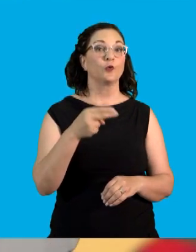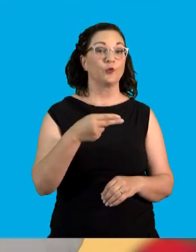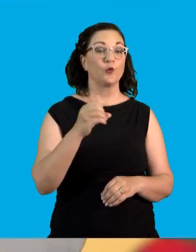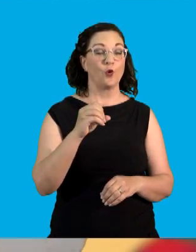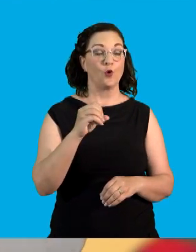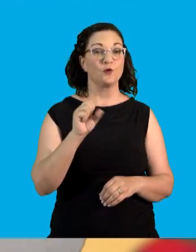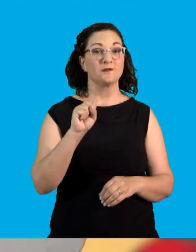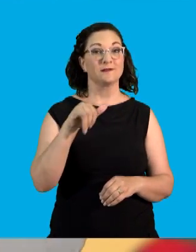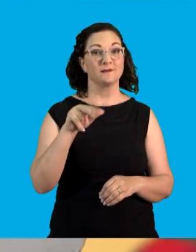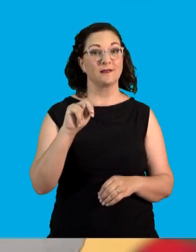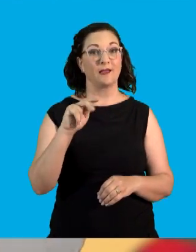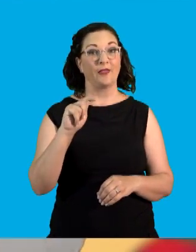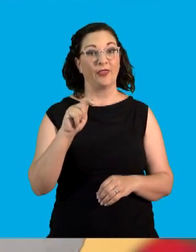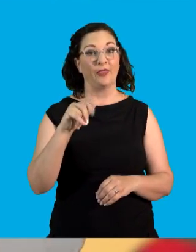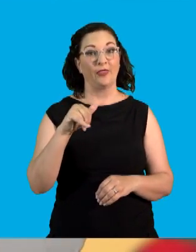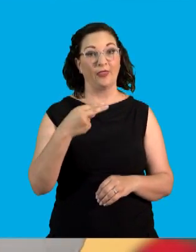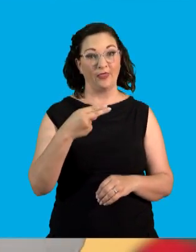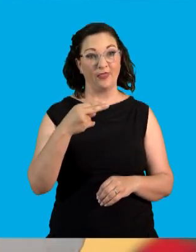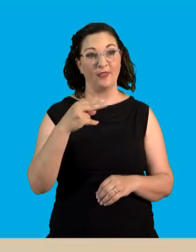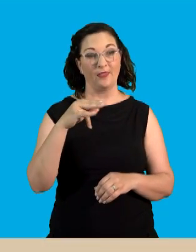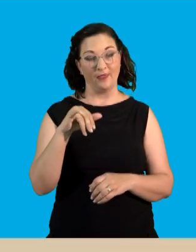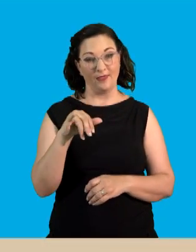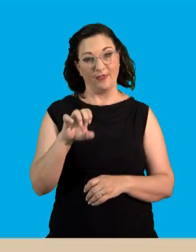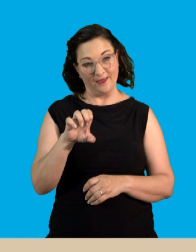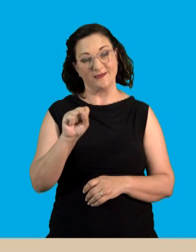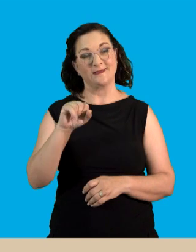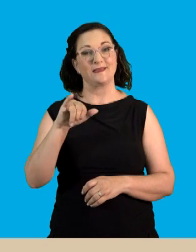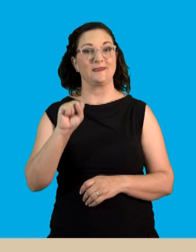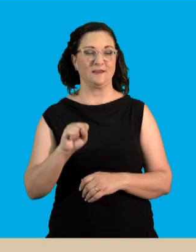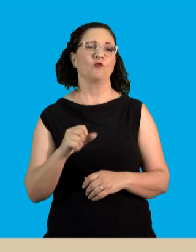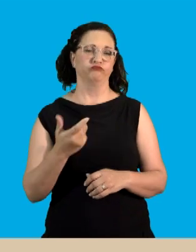So we can say for photosynthesis